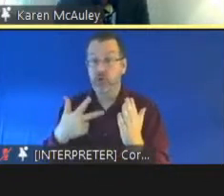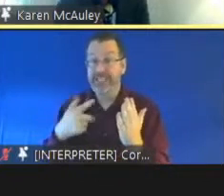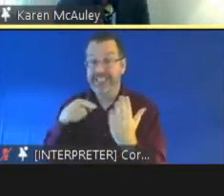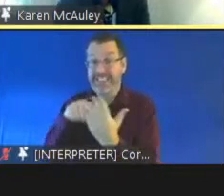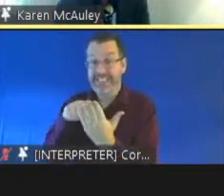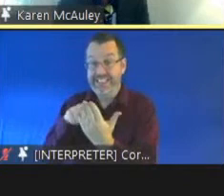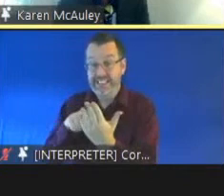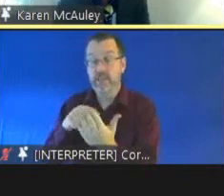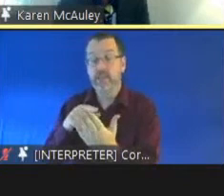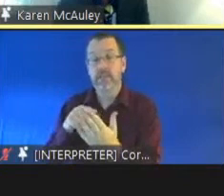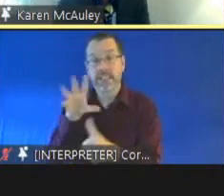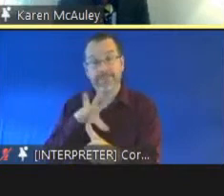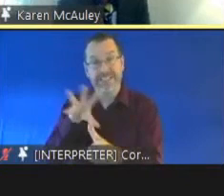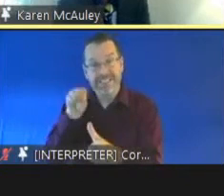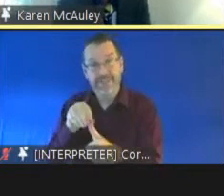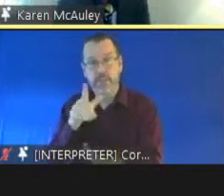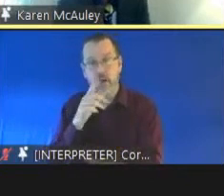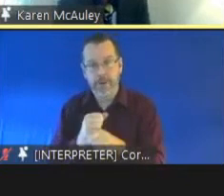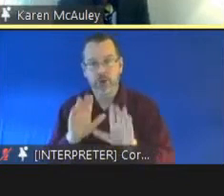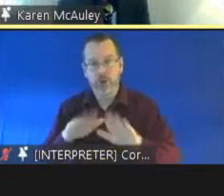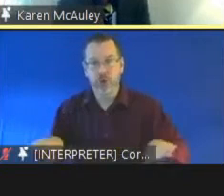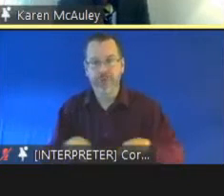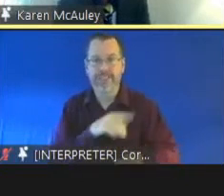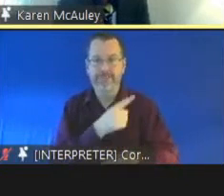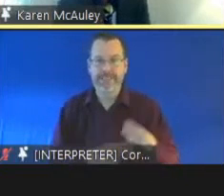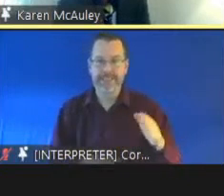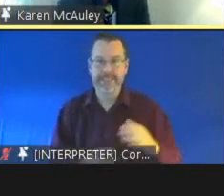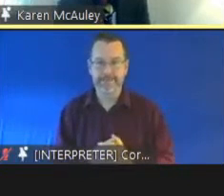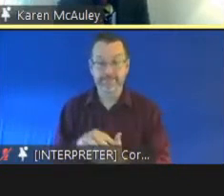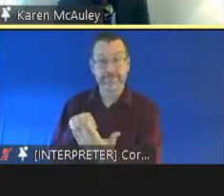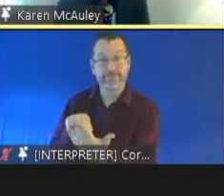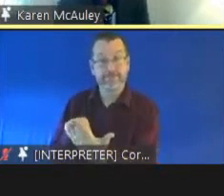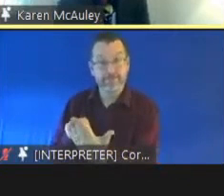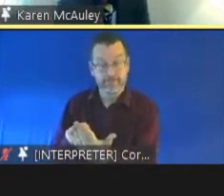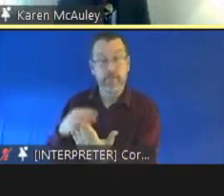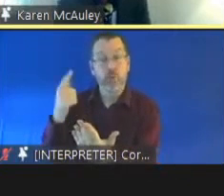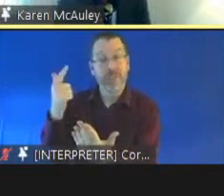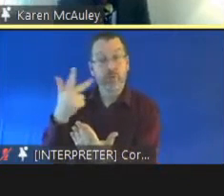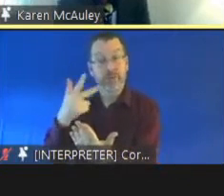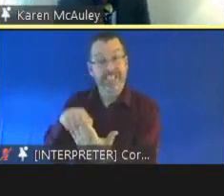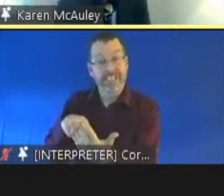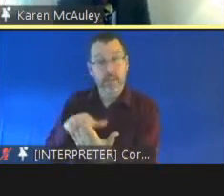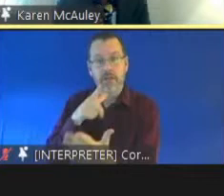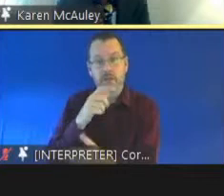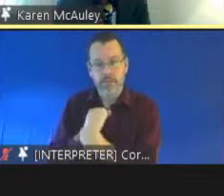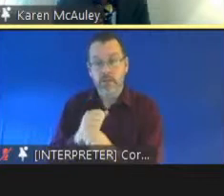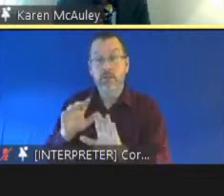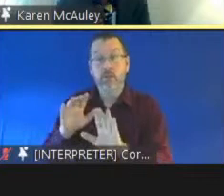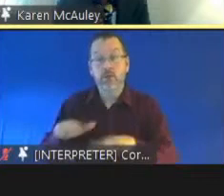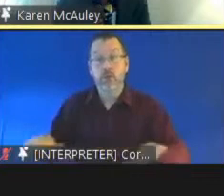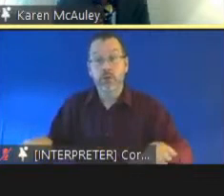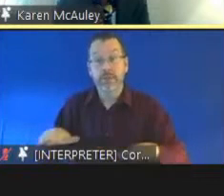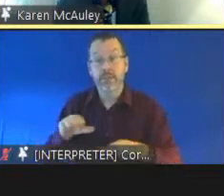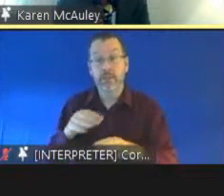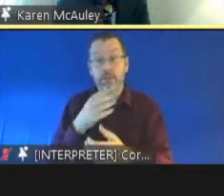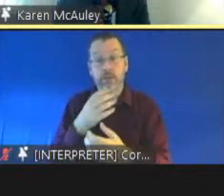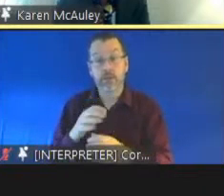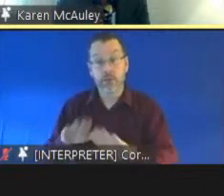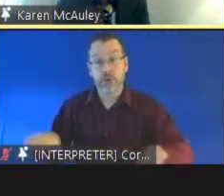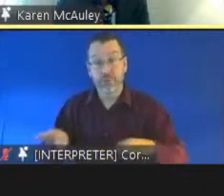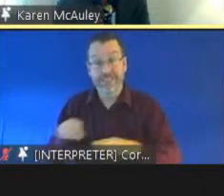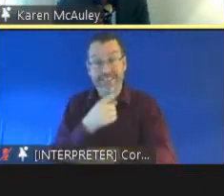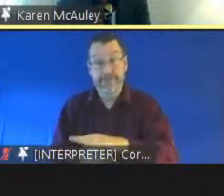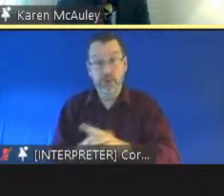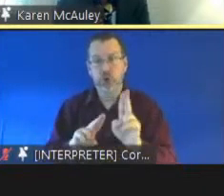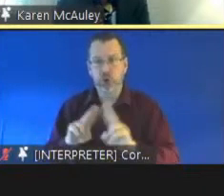on children with disabilities. Among other things article 23 underscores that children with disabilities should enjoy a full and